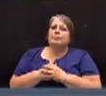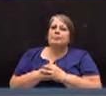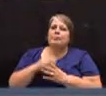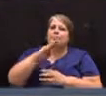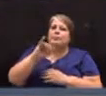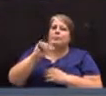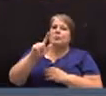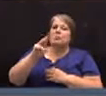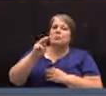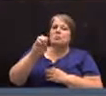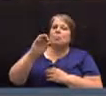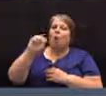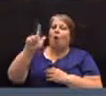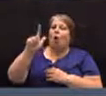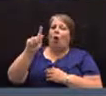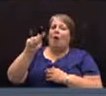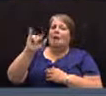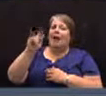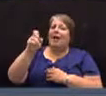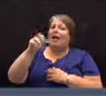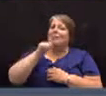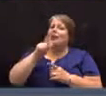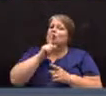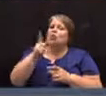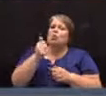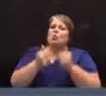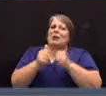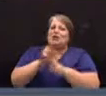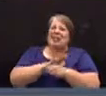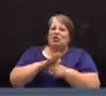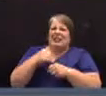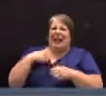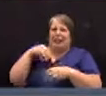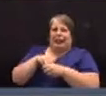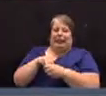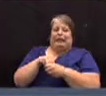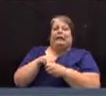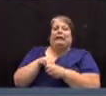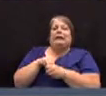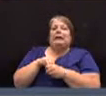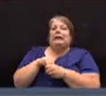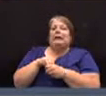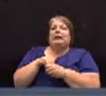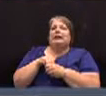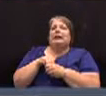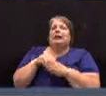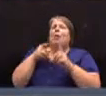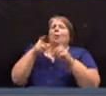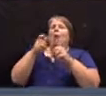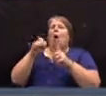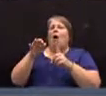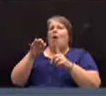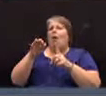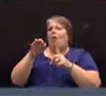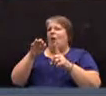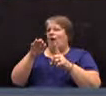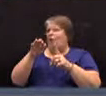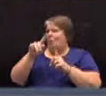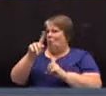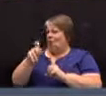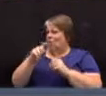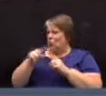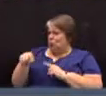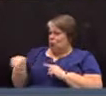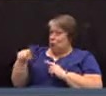Jill Stahl, Tyler. I'm not sure which district school board. Just a question to all of you. I understand